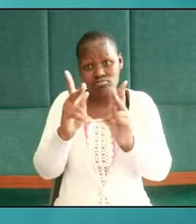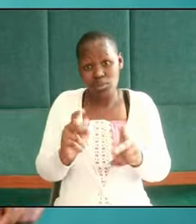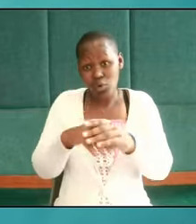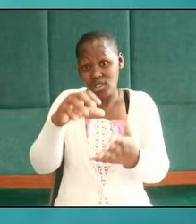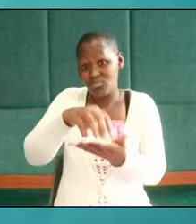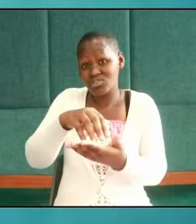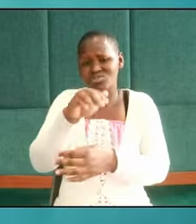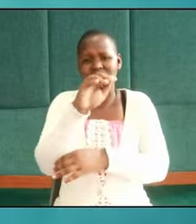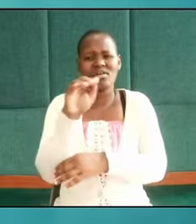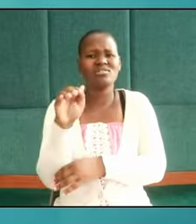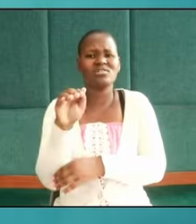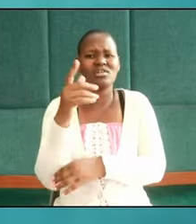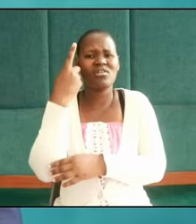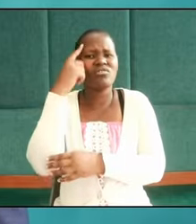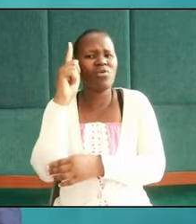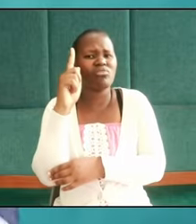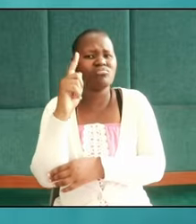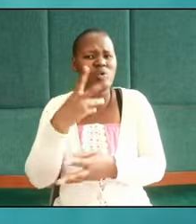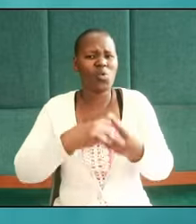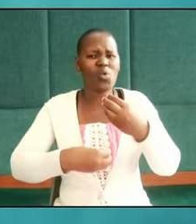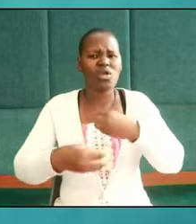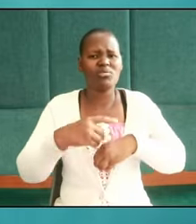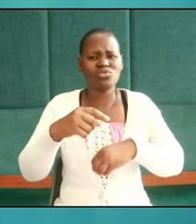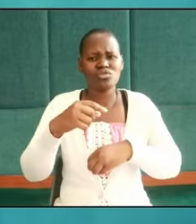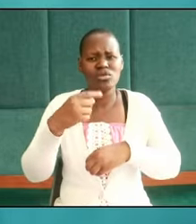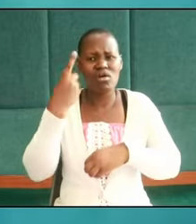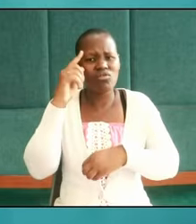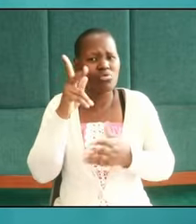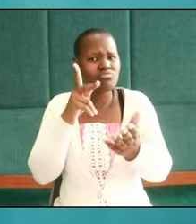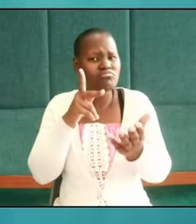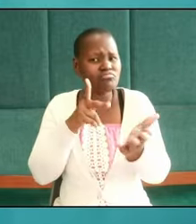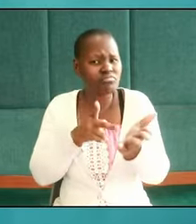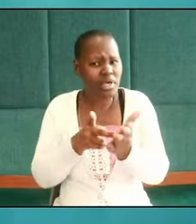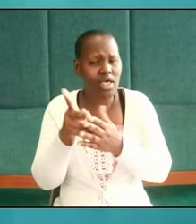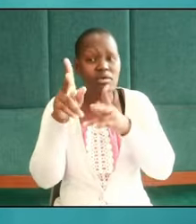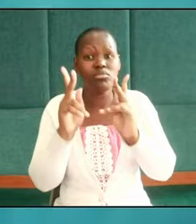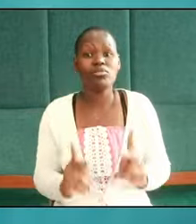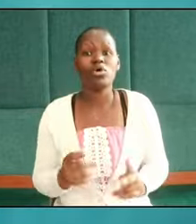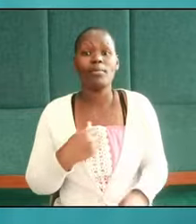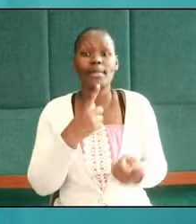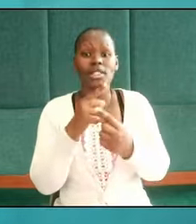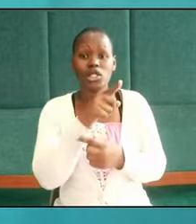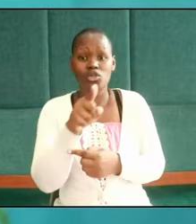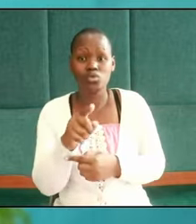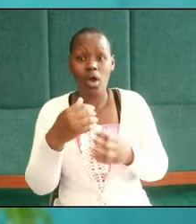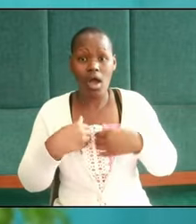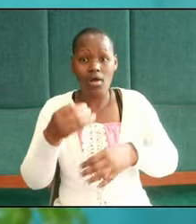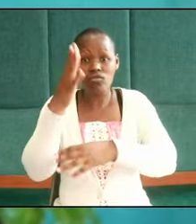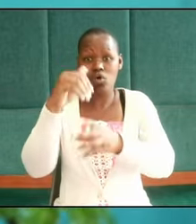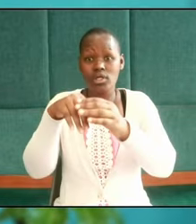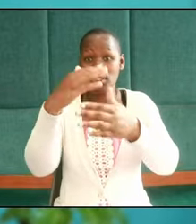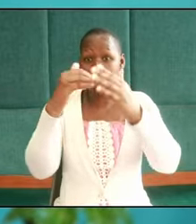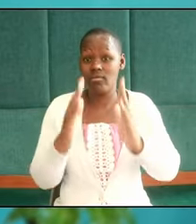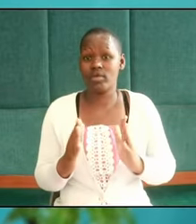asking for bribes so that people can be paid I am telling you there is a God in heaven